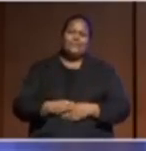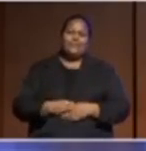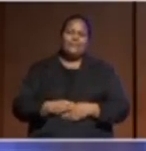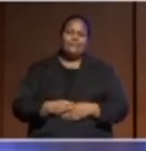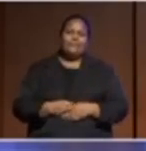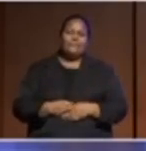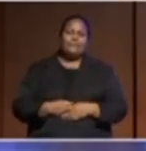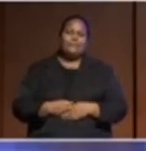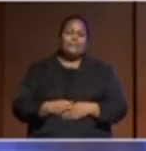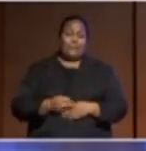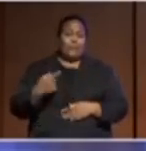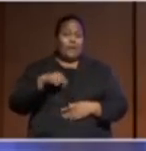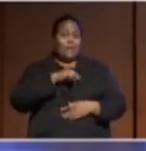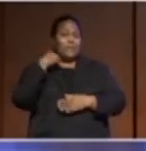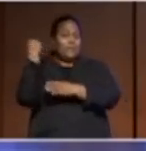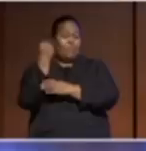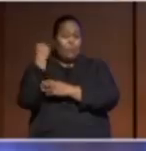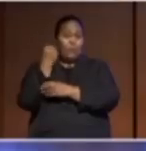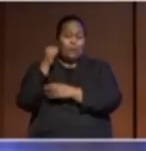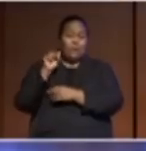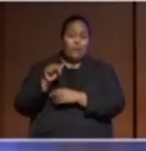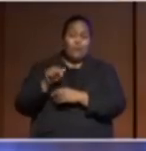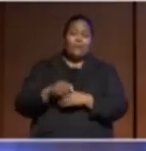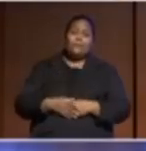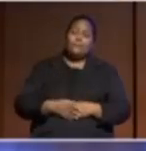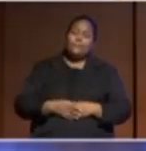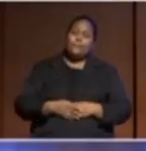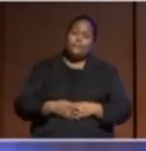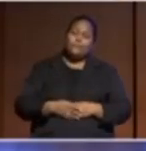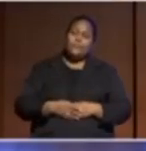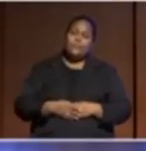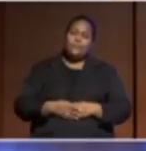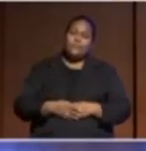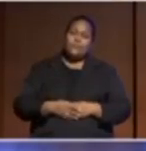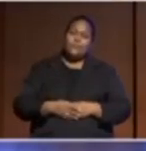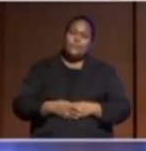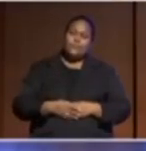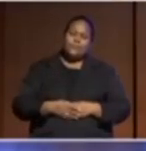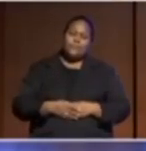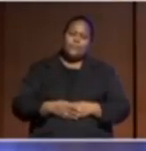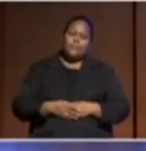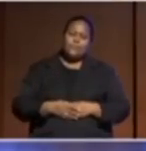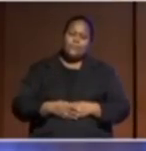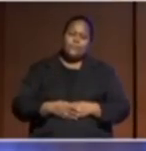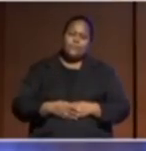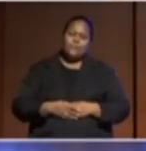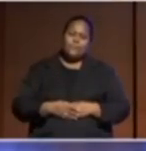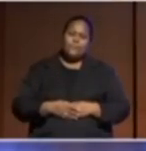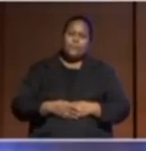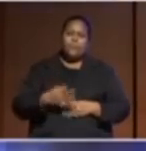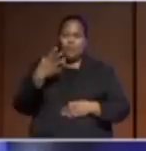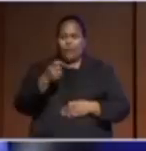of the Samoan context, the Samoan Matai is, you know, trustee